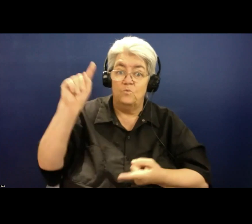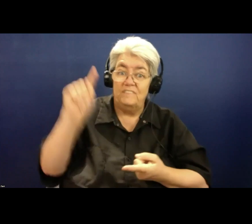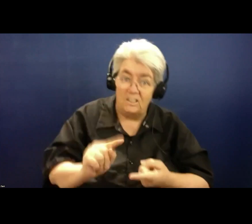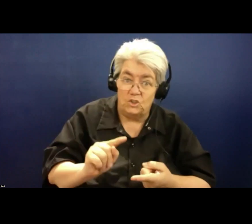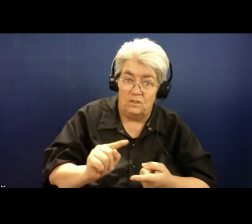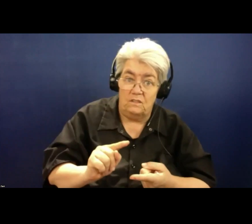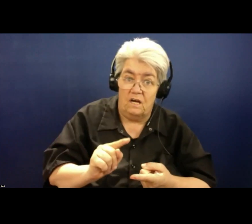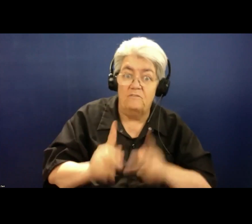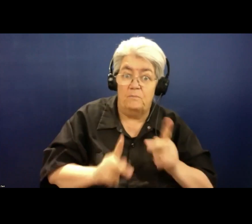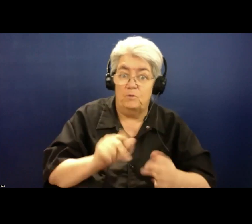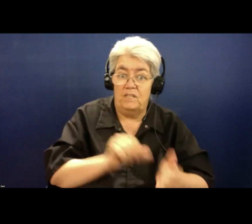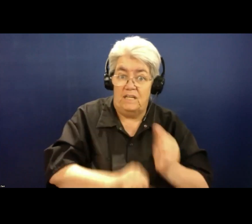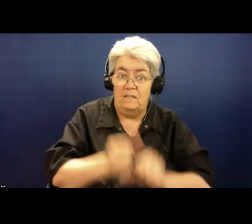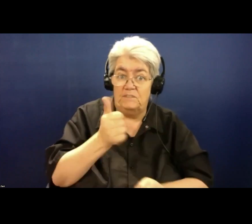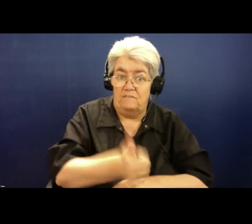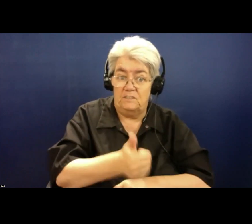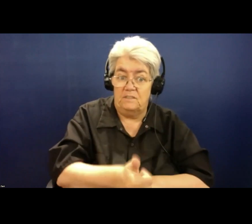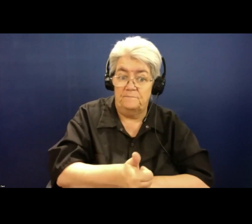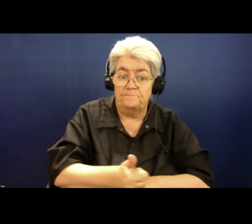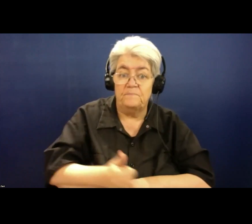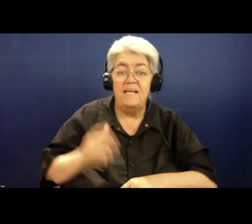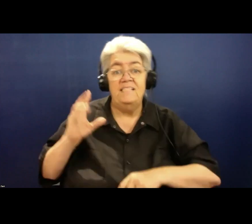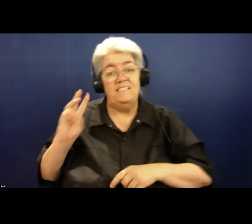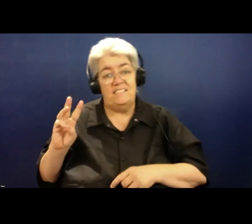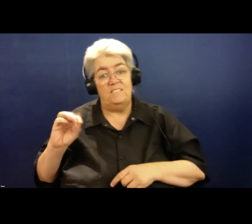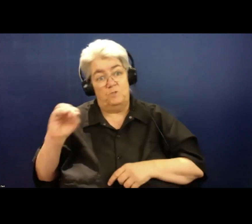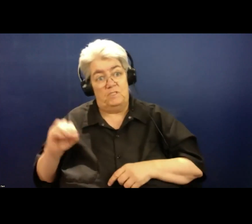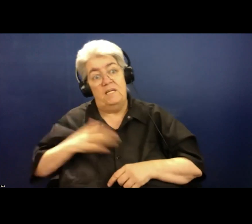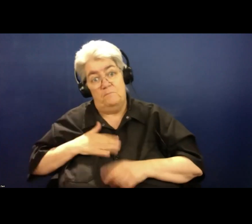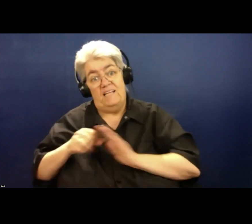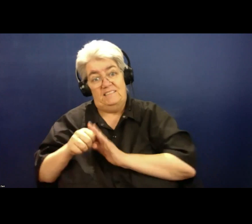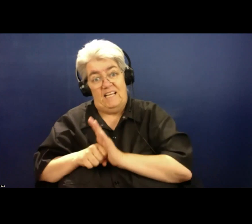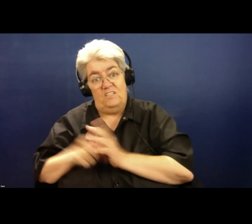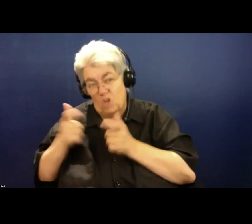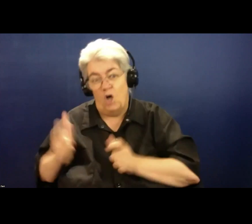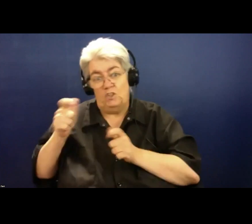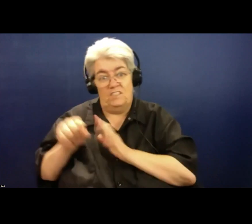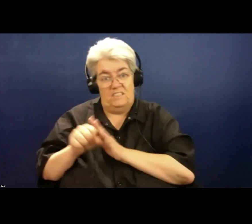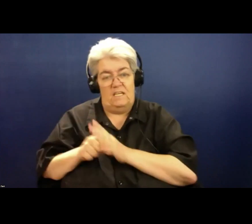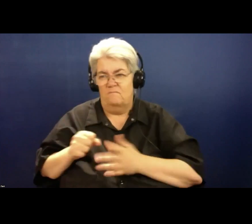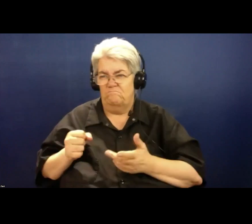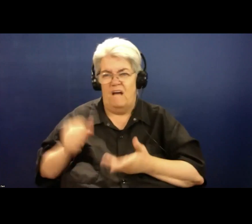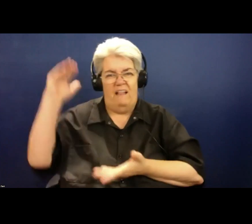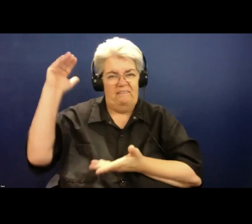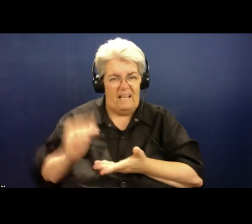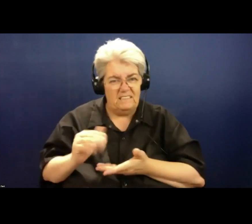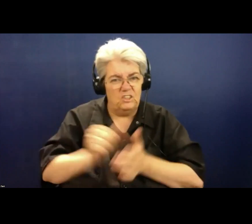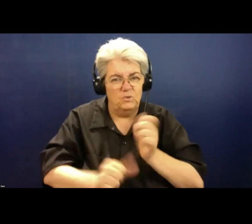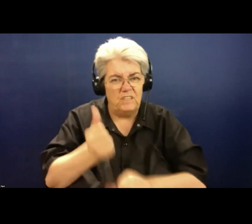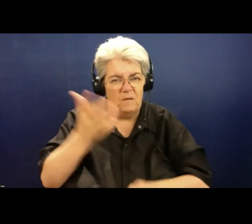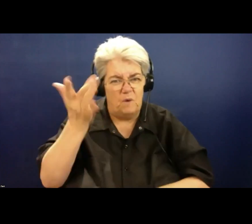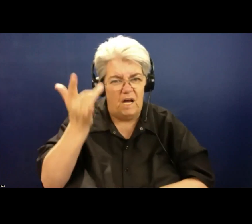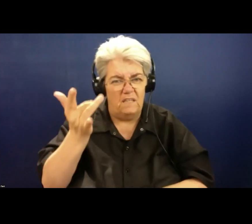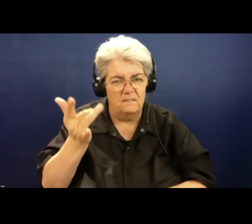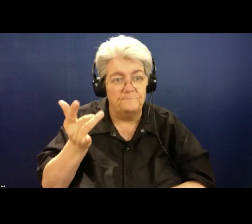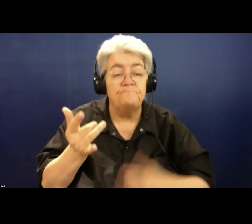two years of COVID. 6% in my state, the largest state in Australia. Why? Well, it's because I think